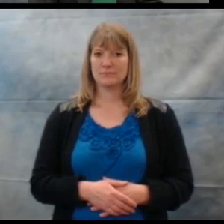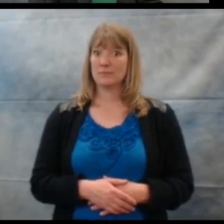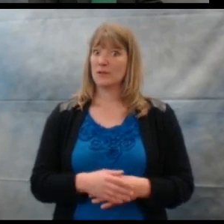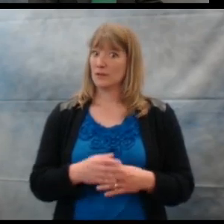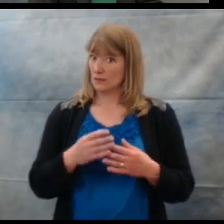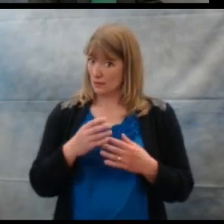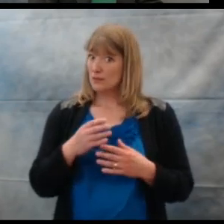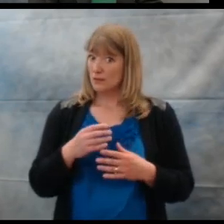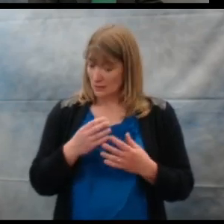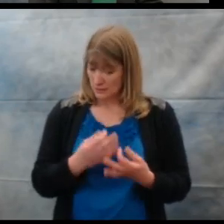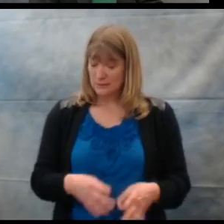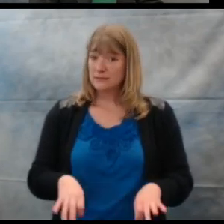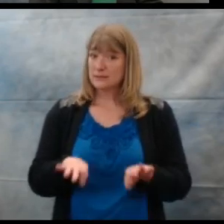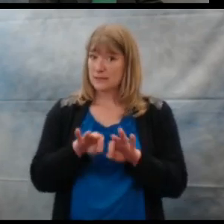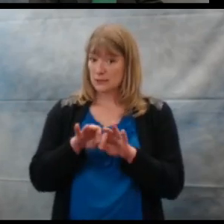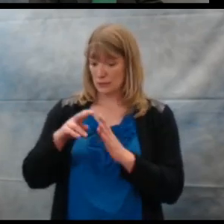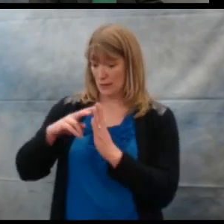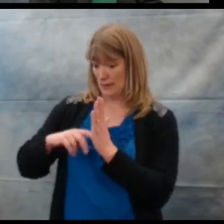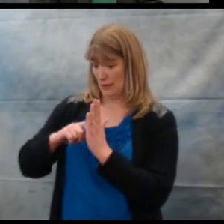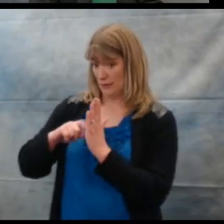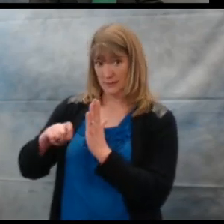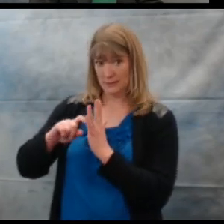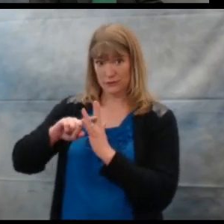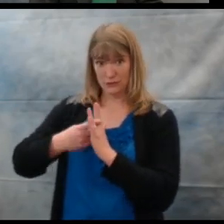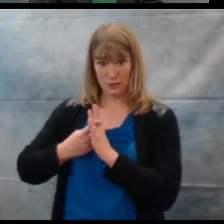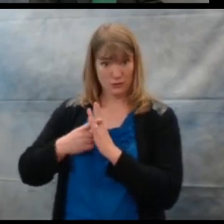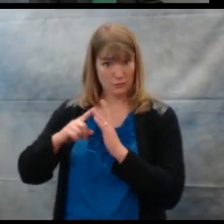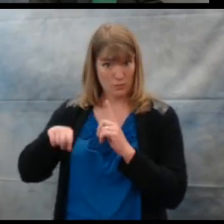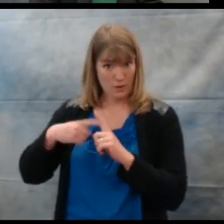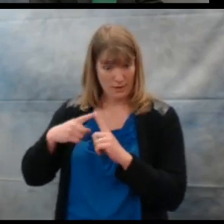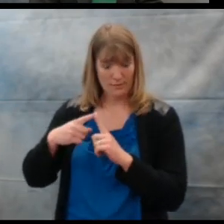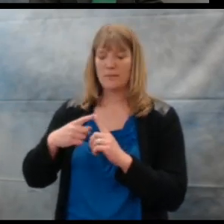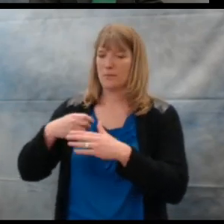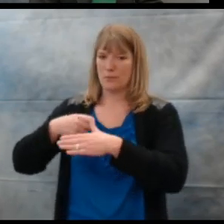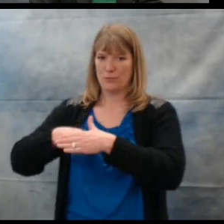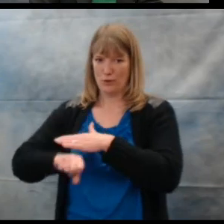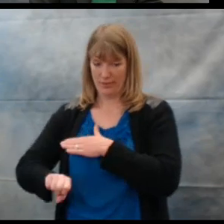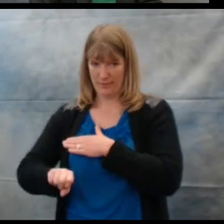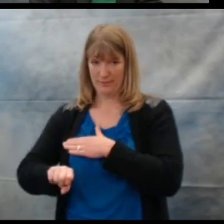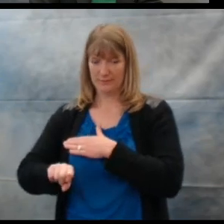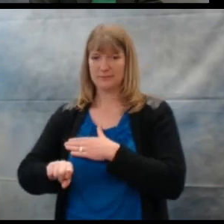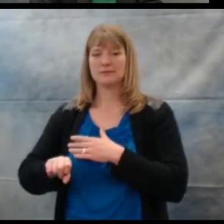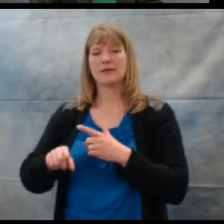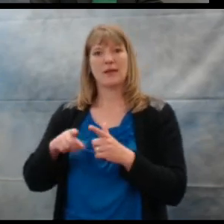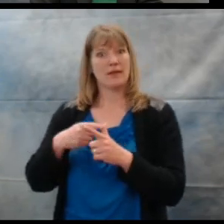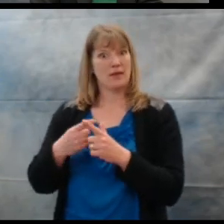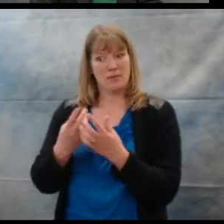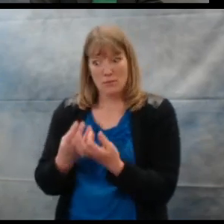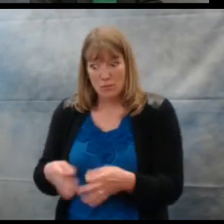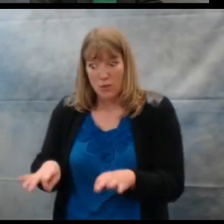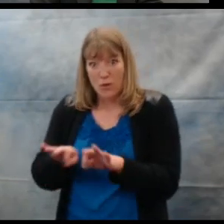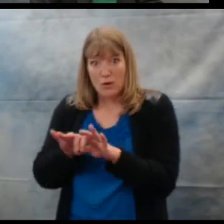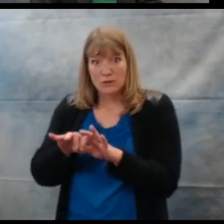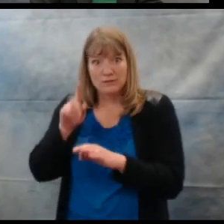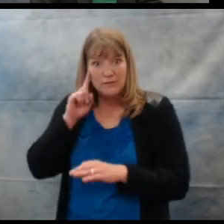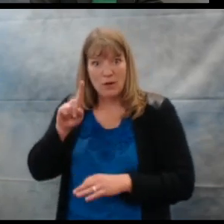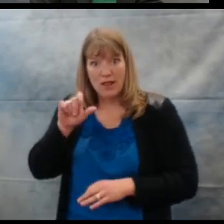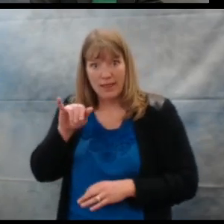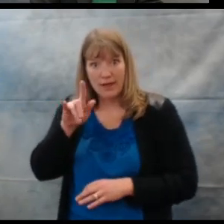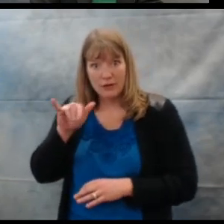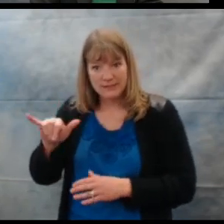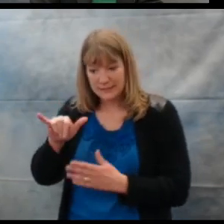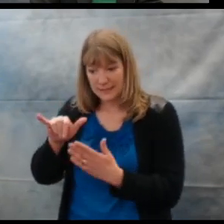It's essential to recognize that literacy begins at birth and again the importance of